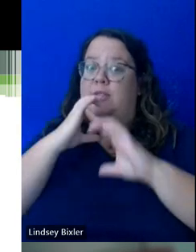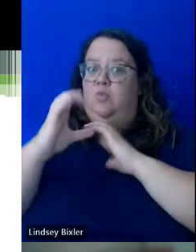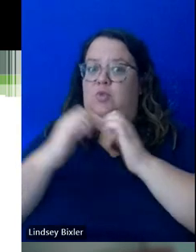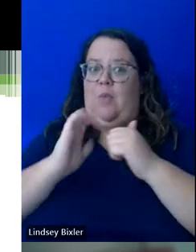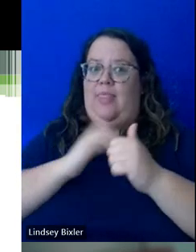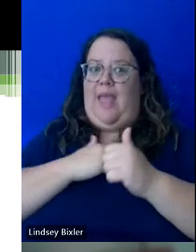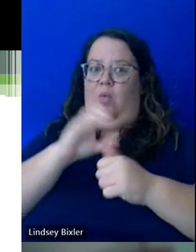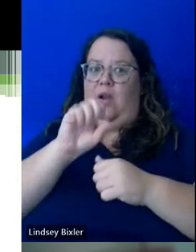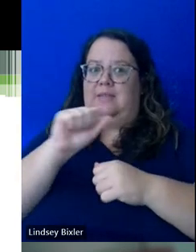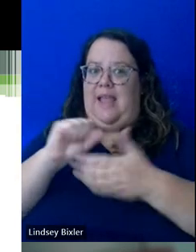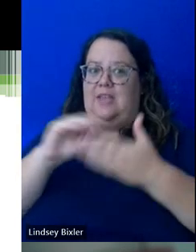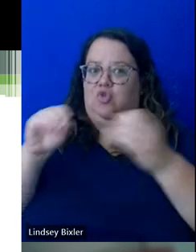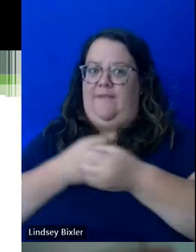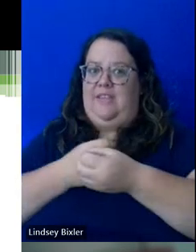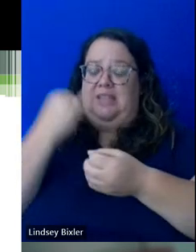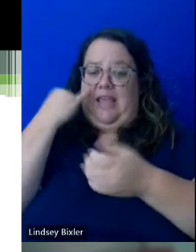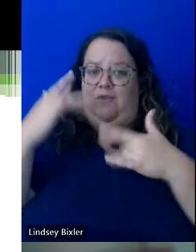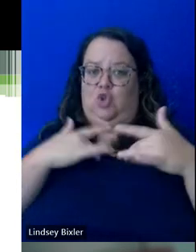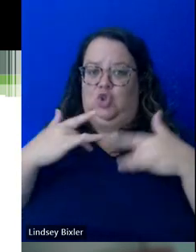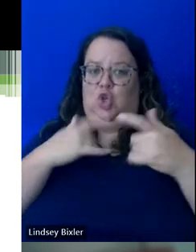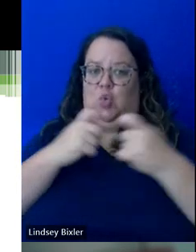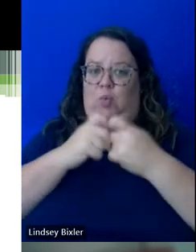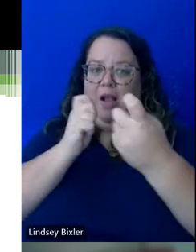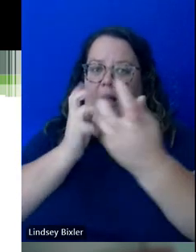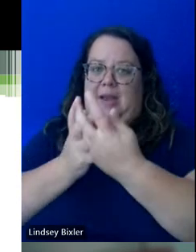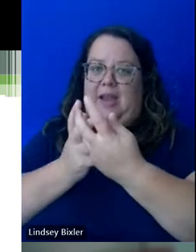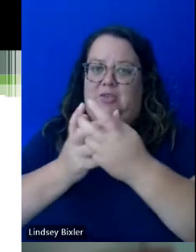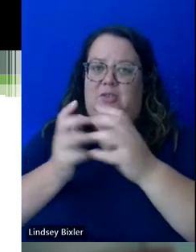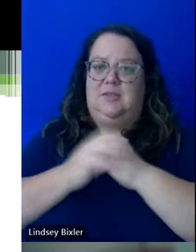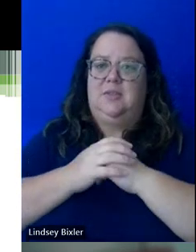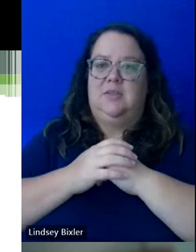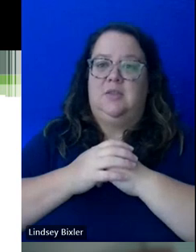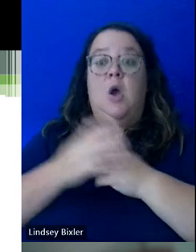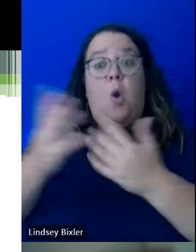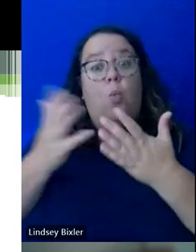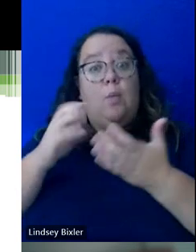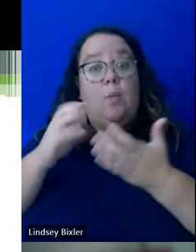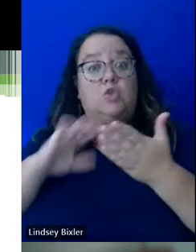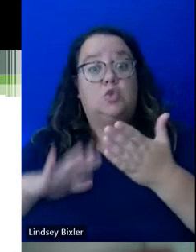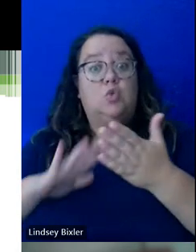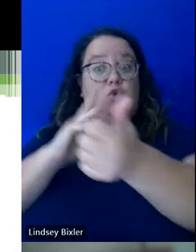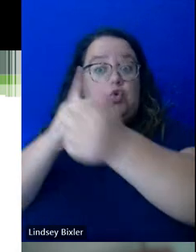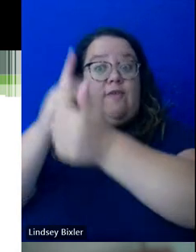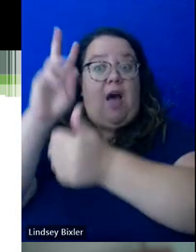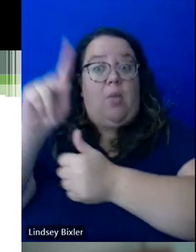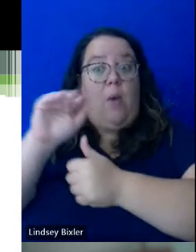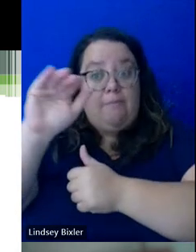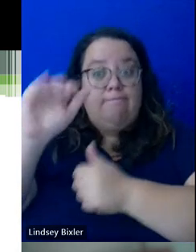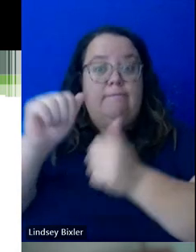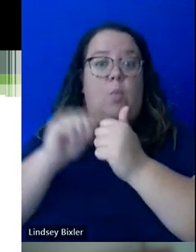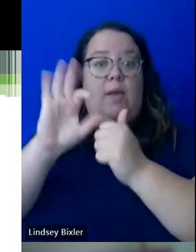around any concerns around accommodations, because though we want students to follow up with faculty and to have